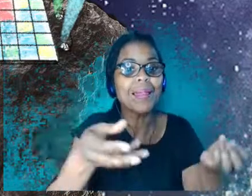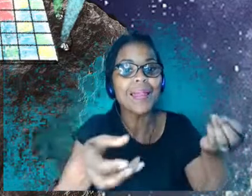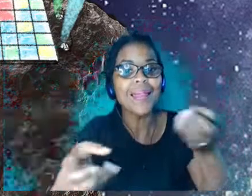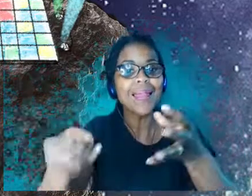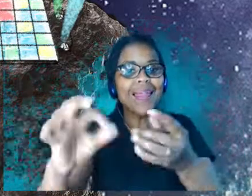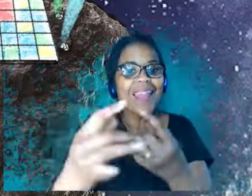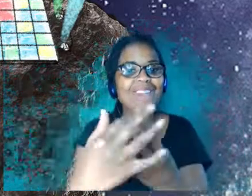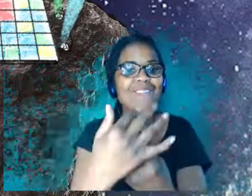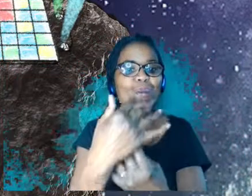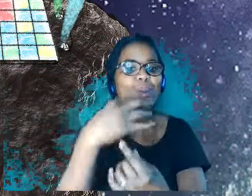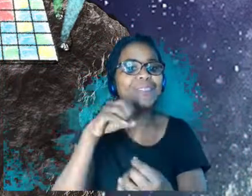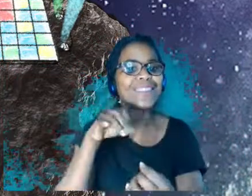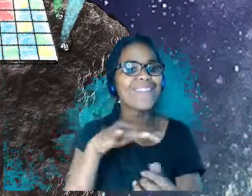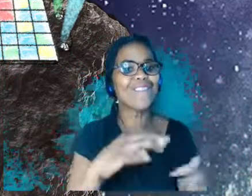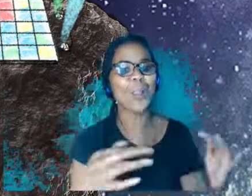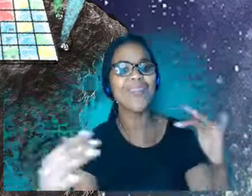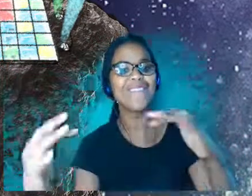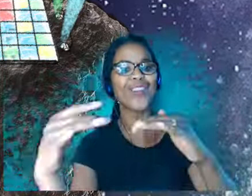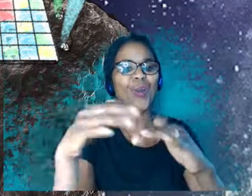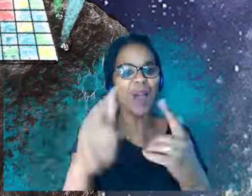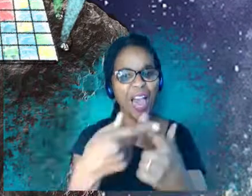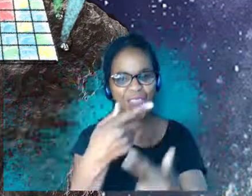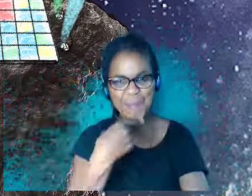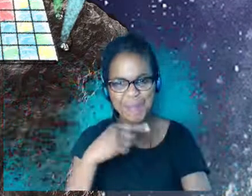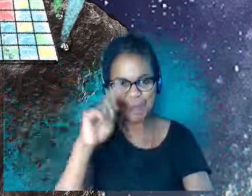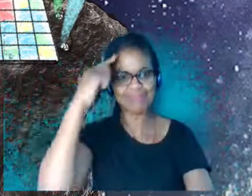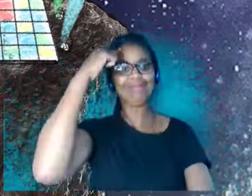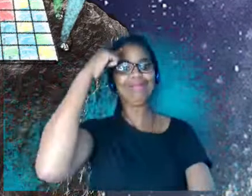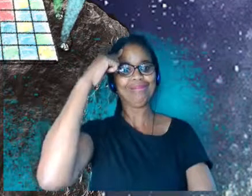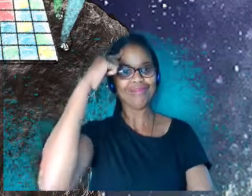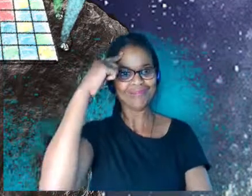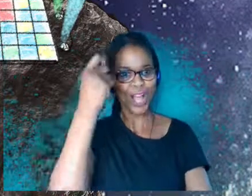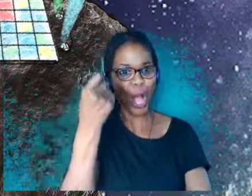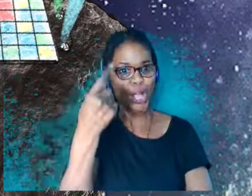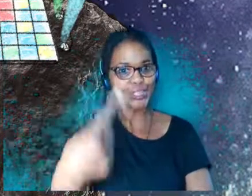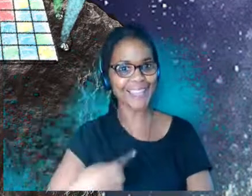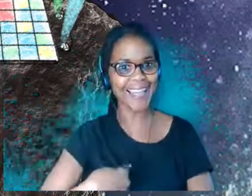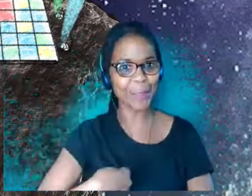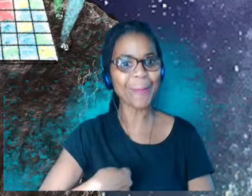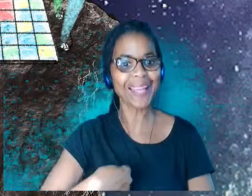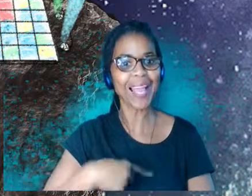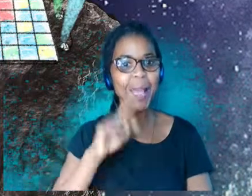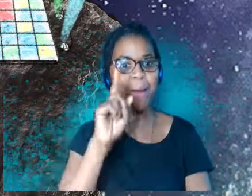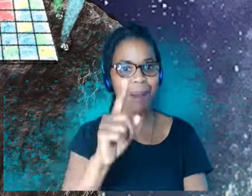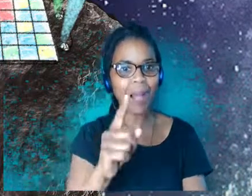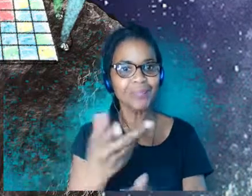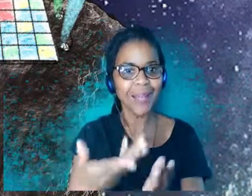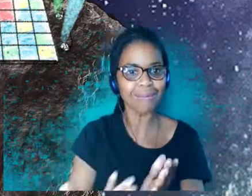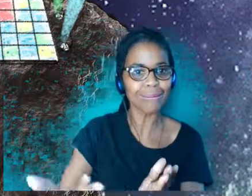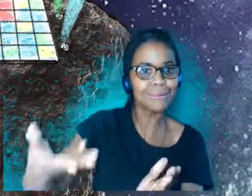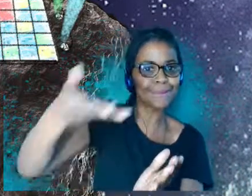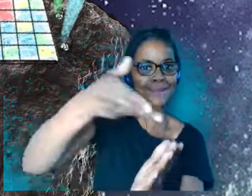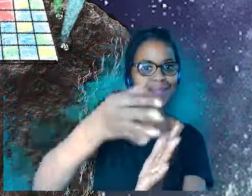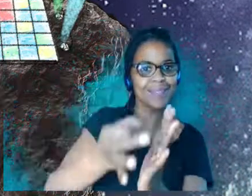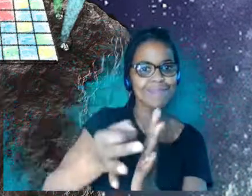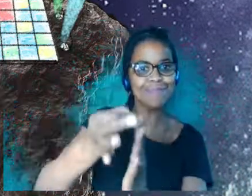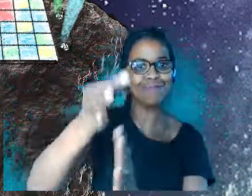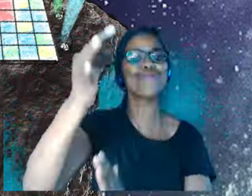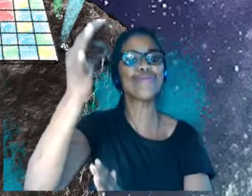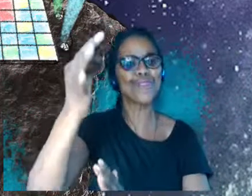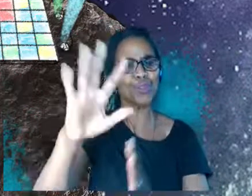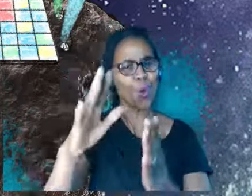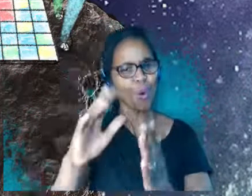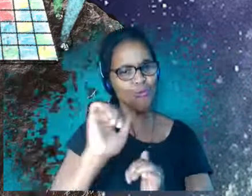have other people who got what was going on inside my head and were also able to think outside of that box. So, yeah, build your team